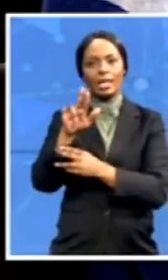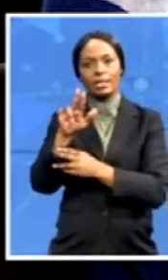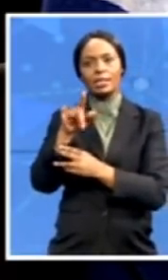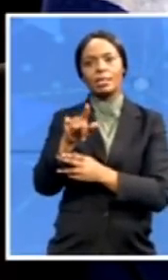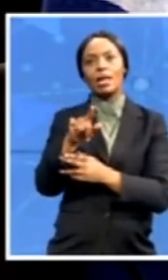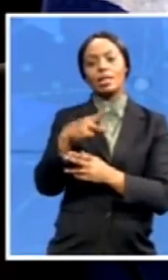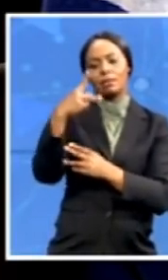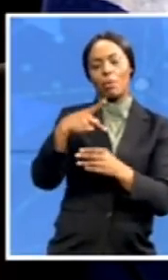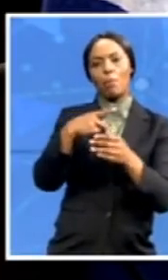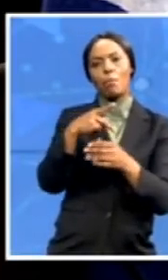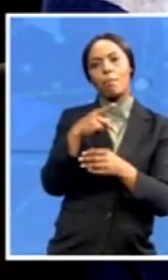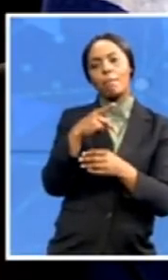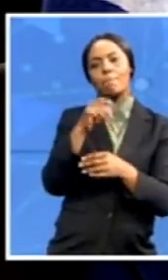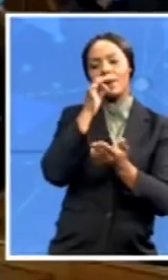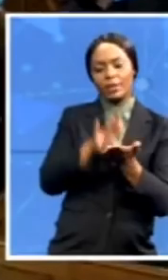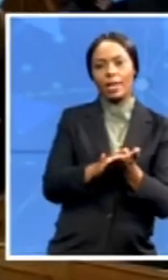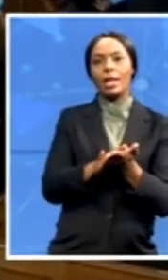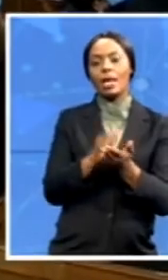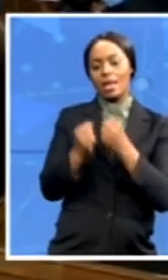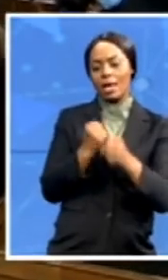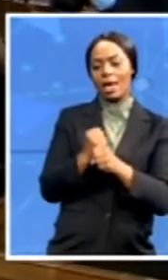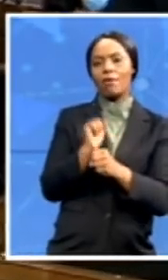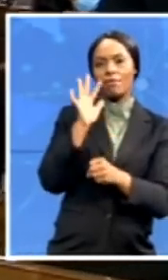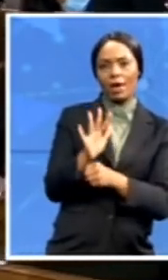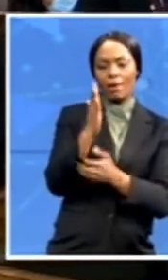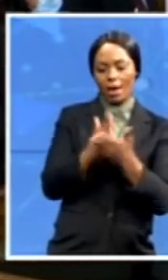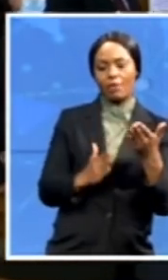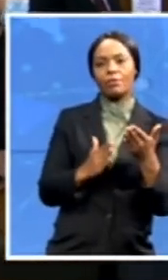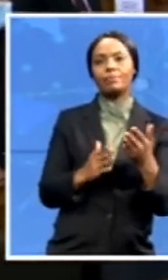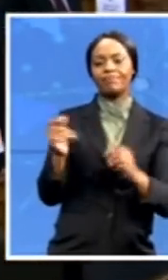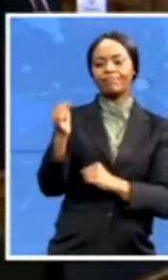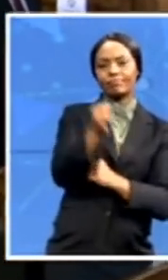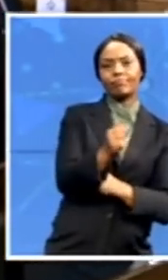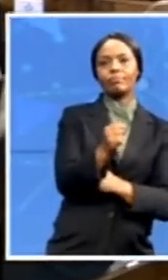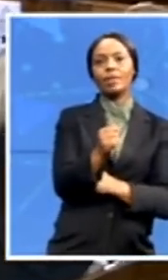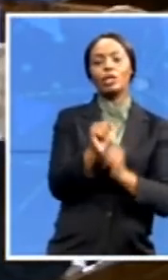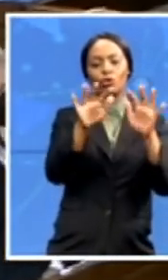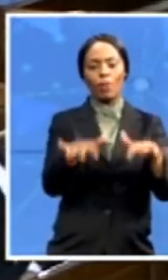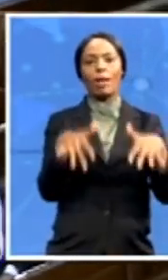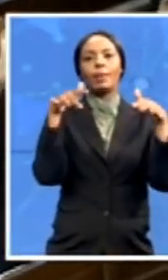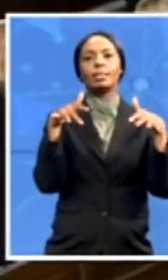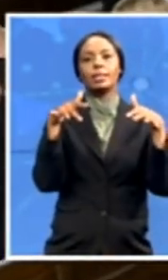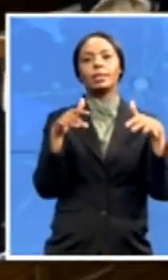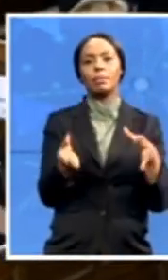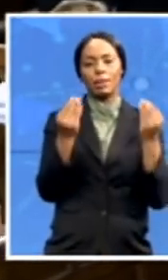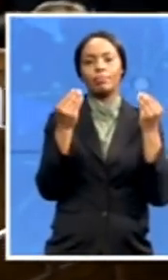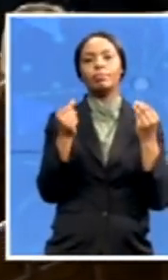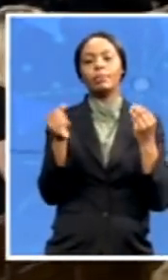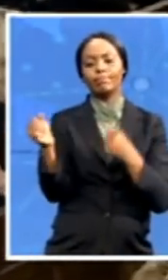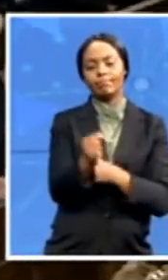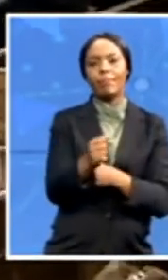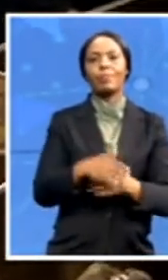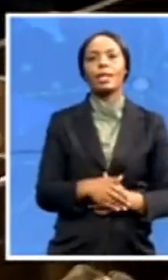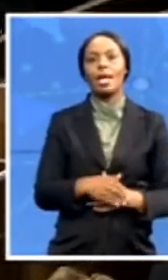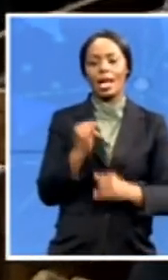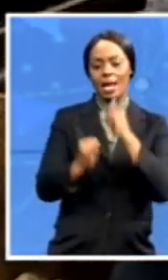as a backbencher, he was appointed to the cabinet. During the following eleven years, he was responsible for the following